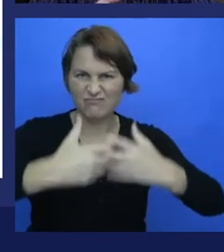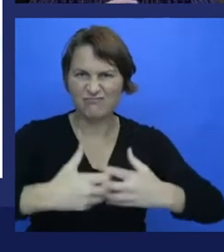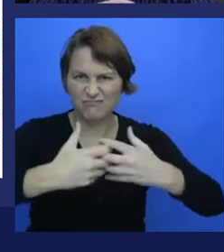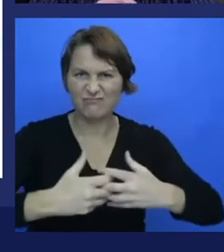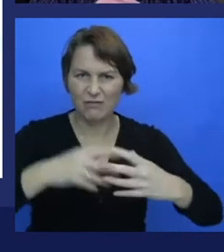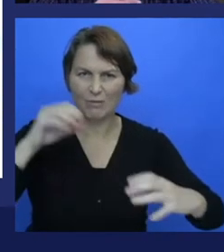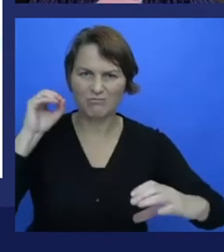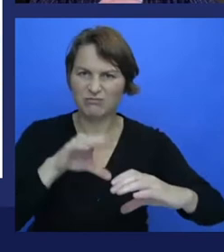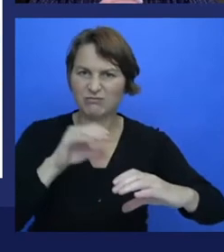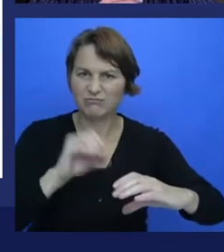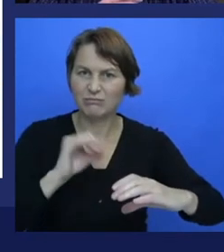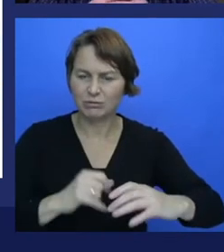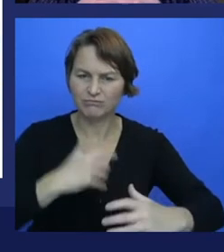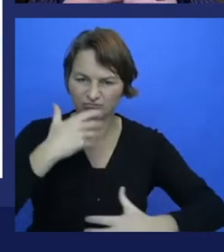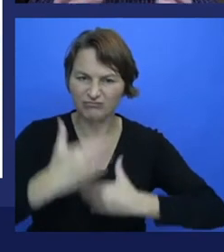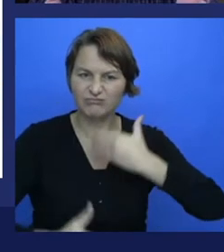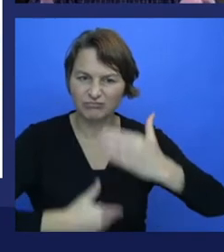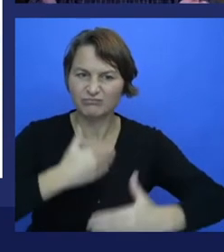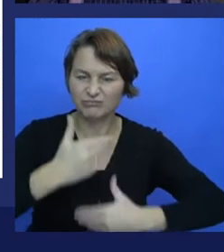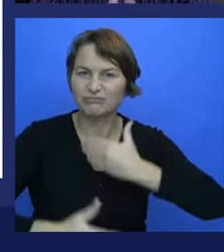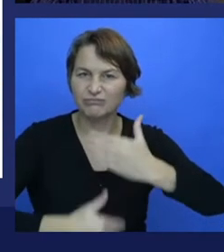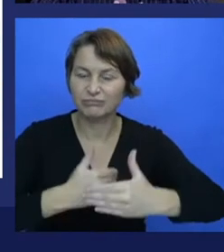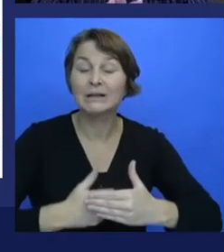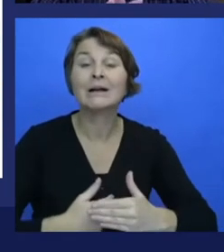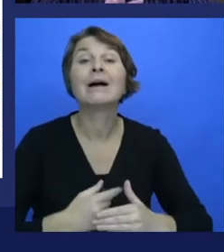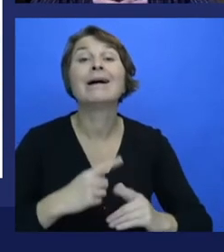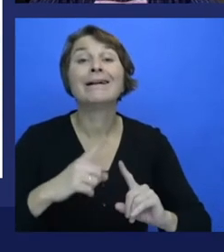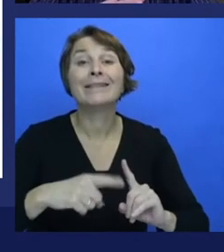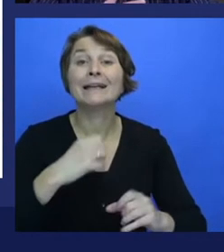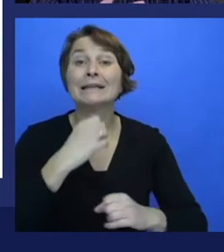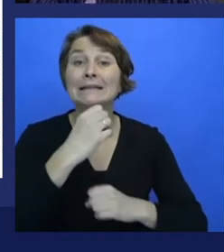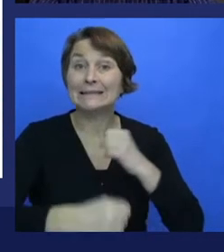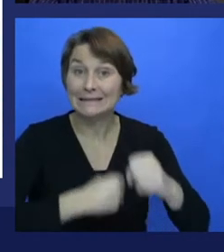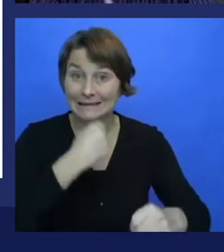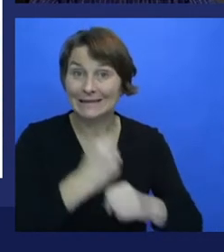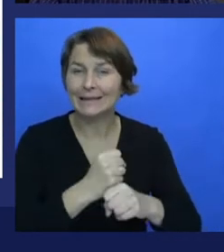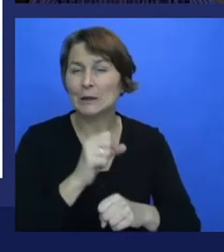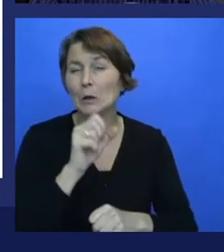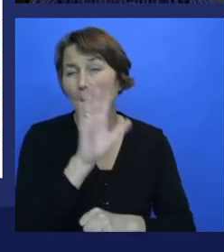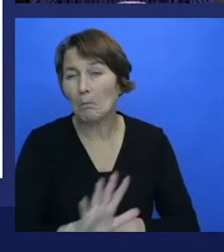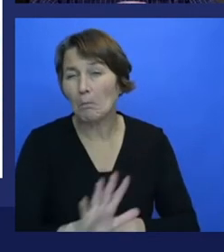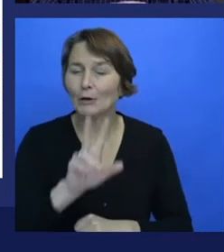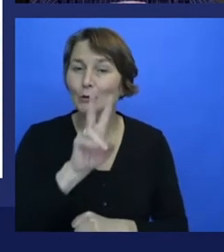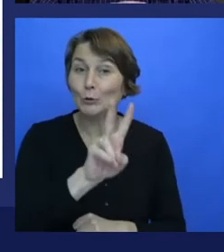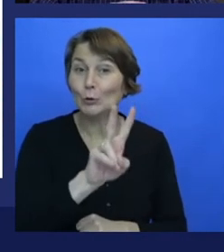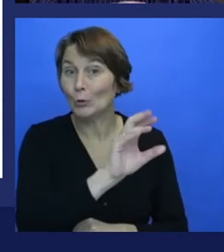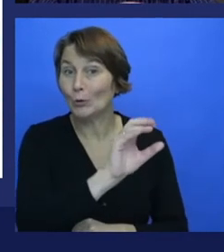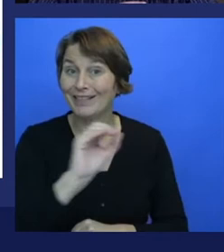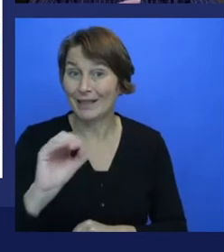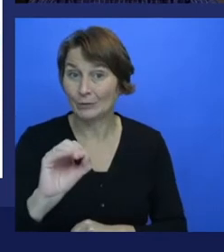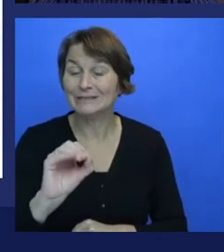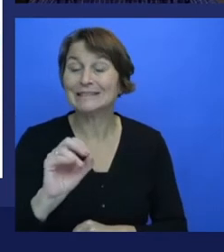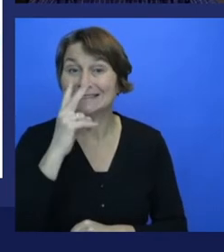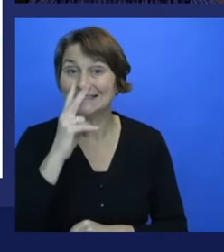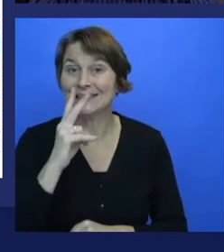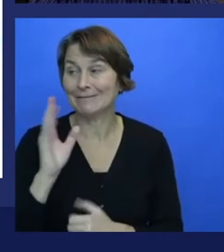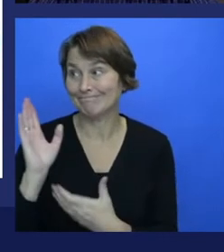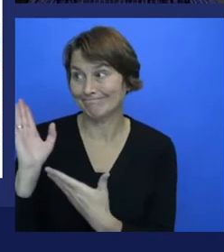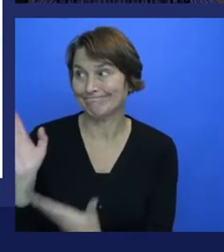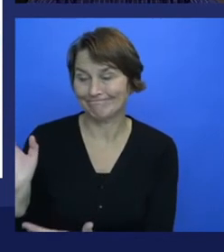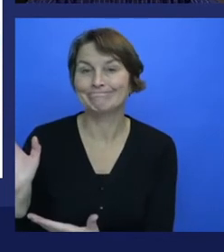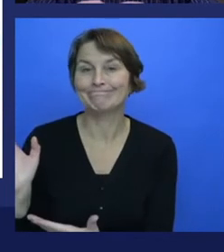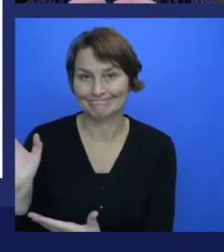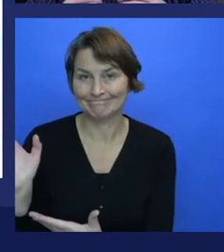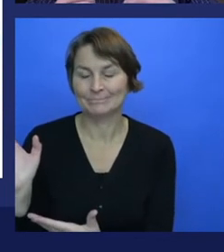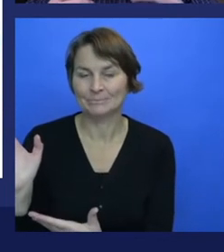the 2000s, there was a new competition. So this is the ImageNet Large-Scale Visual Recognition Challenge. Started in 2010,